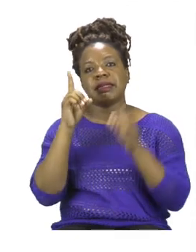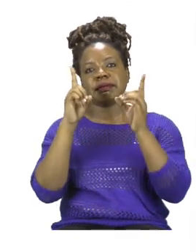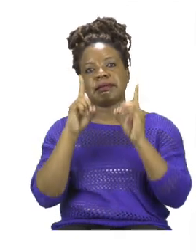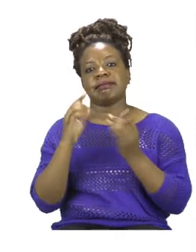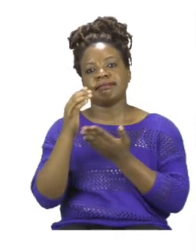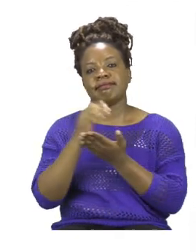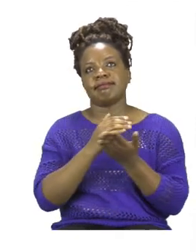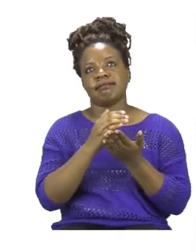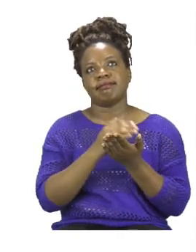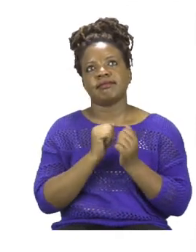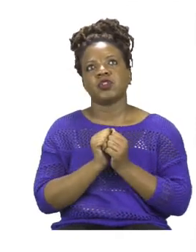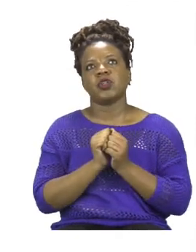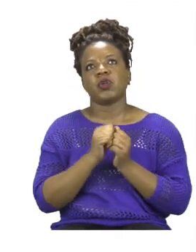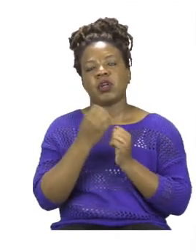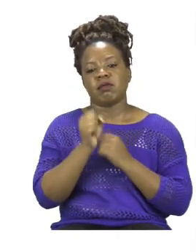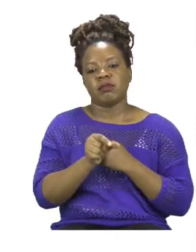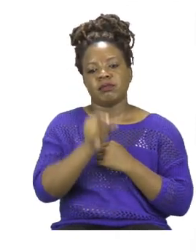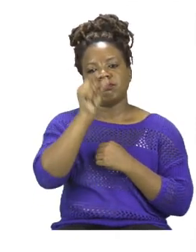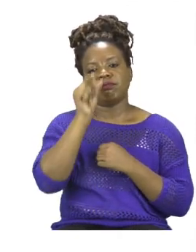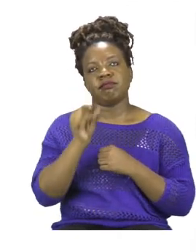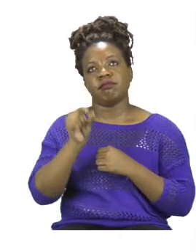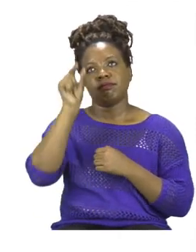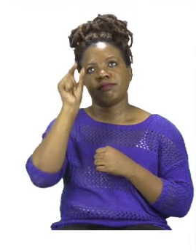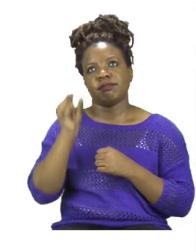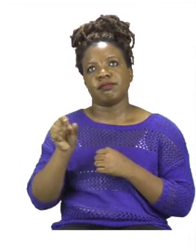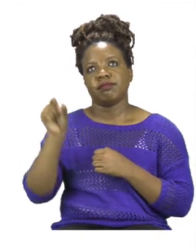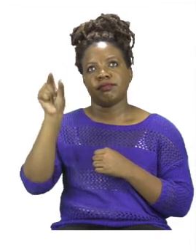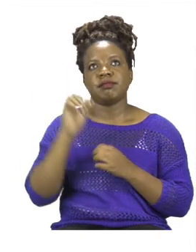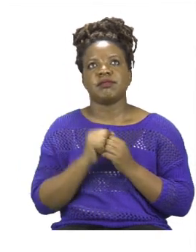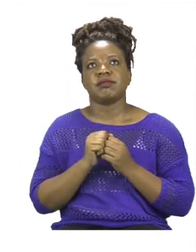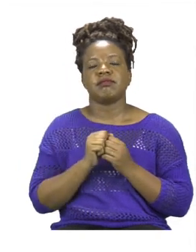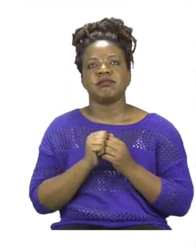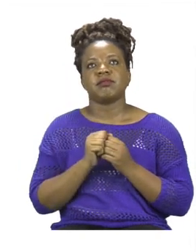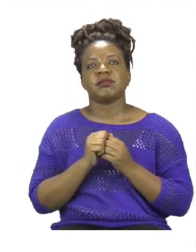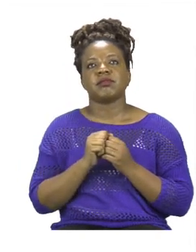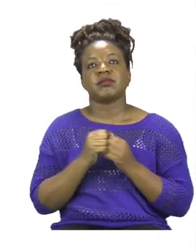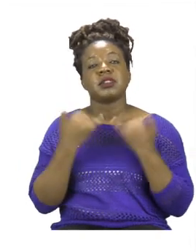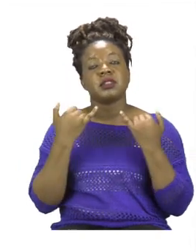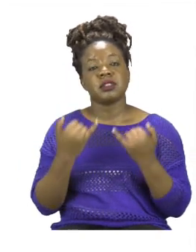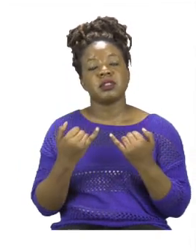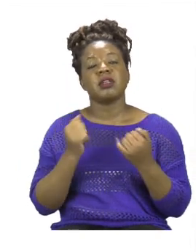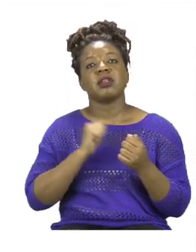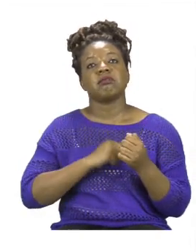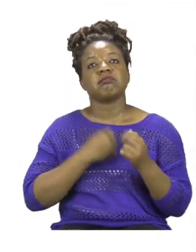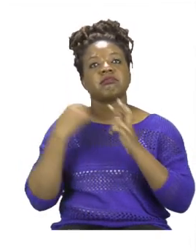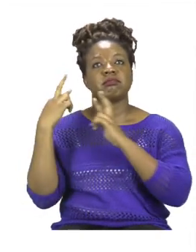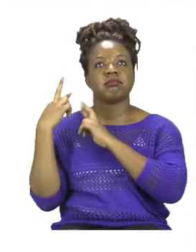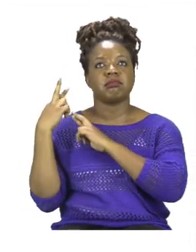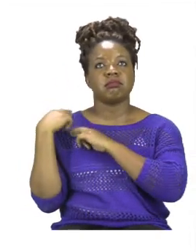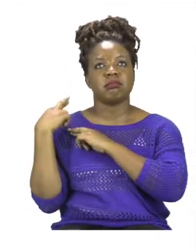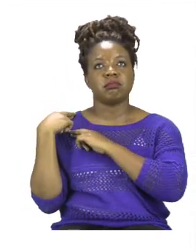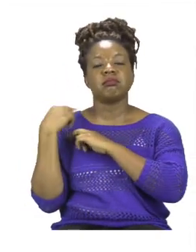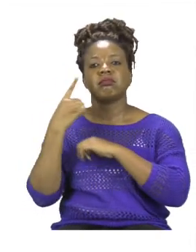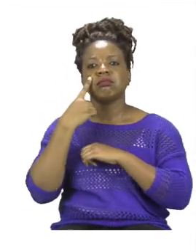a chart. It is our job to check the graph that we have been given so that we can answer the